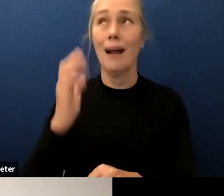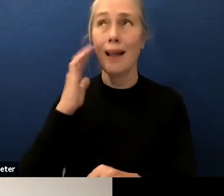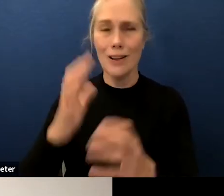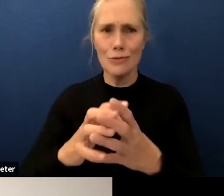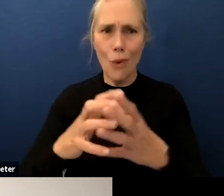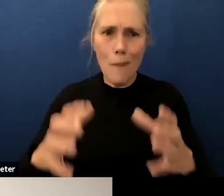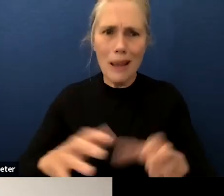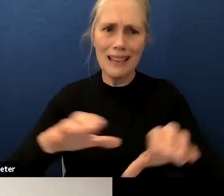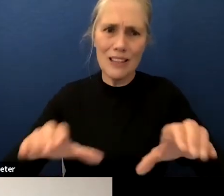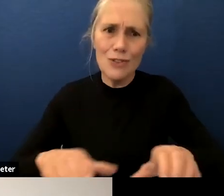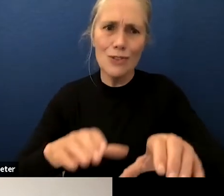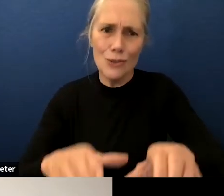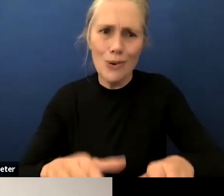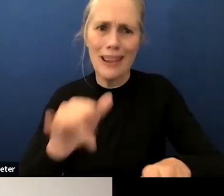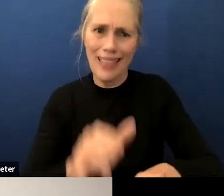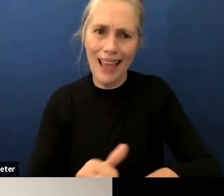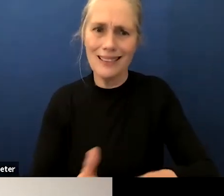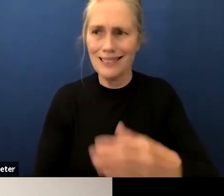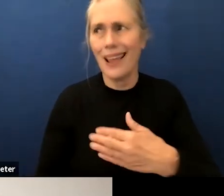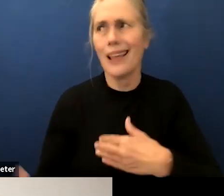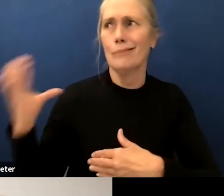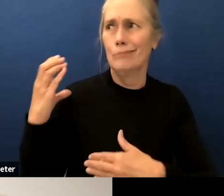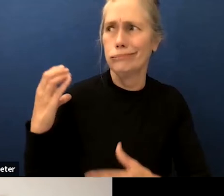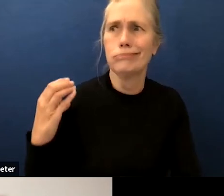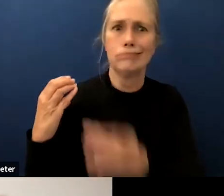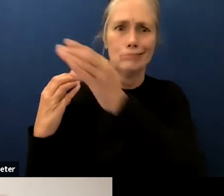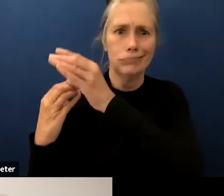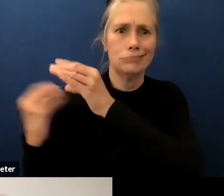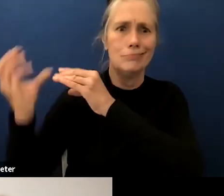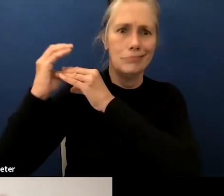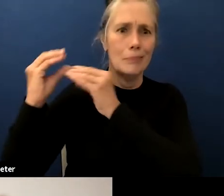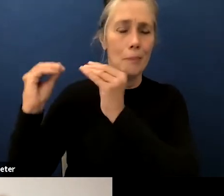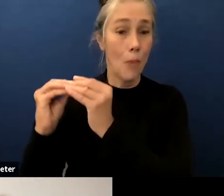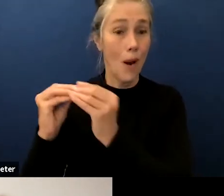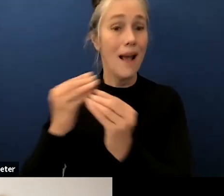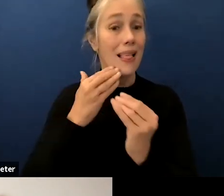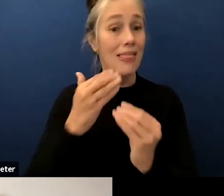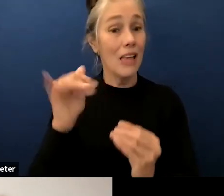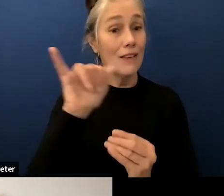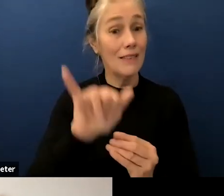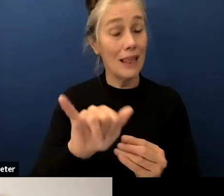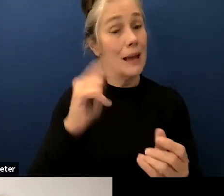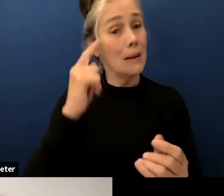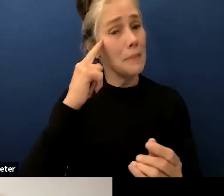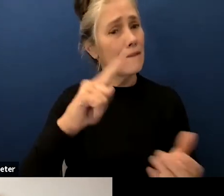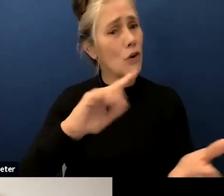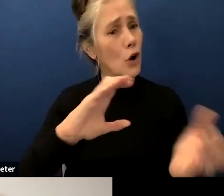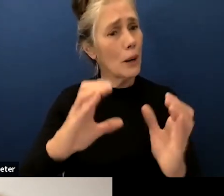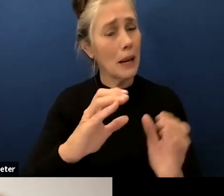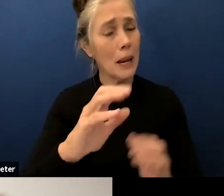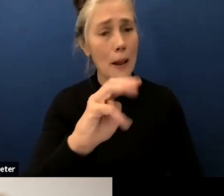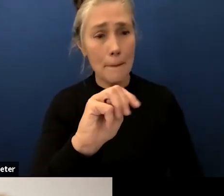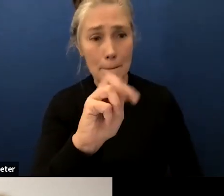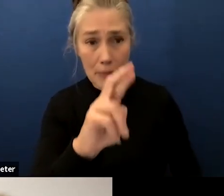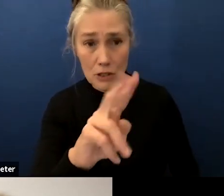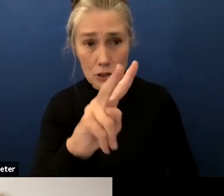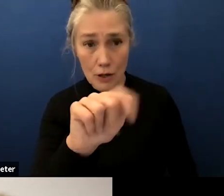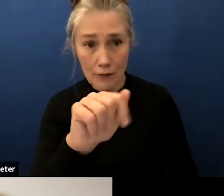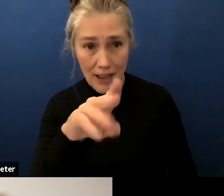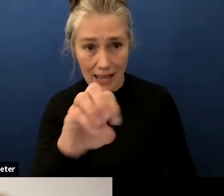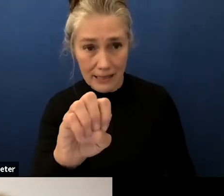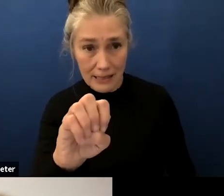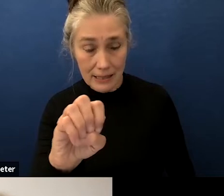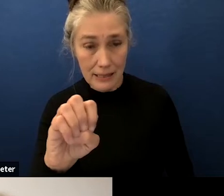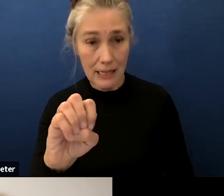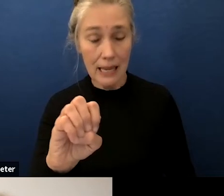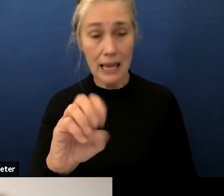they're doing so thank you for all that and um just as a point of comparison mr vents i don't know if you know this has our